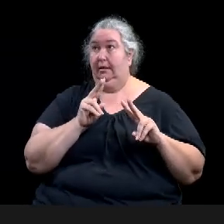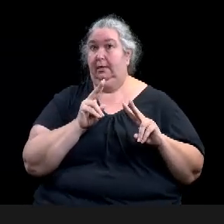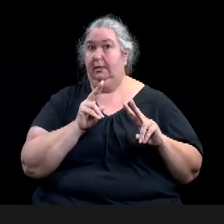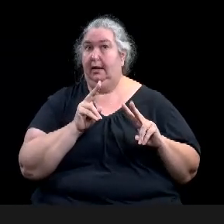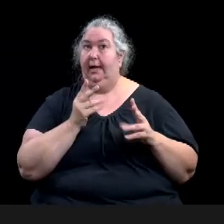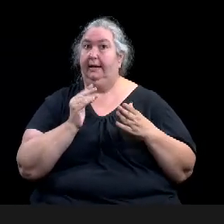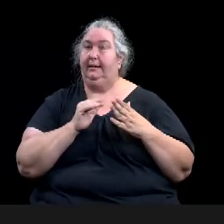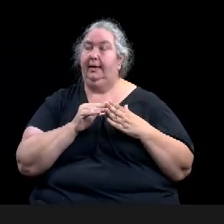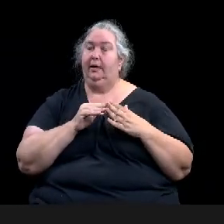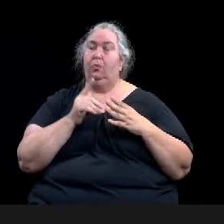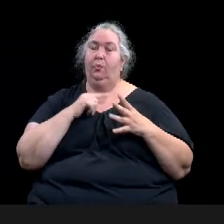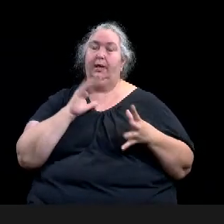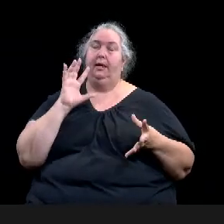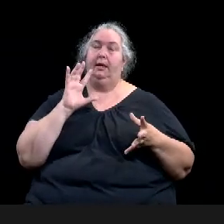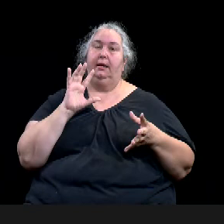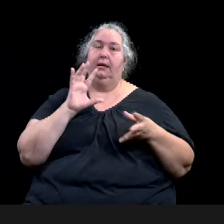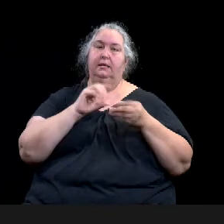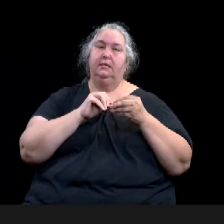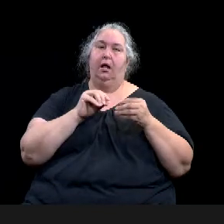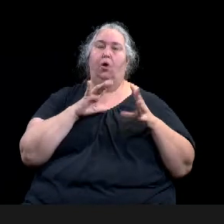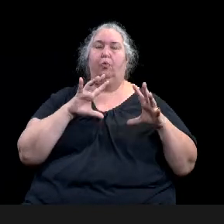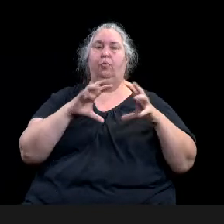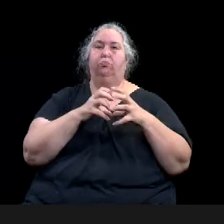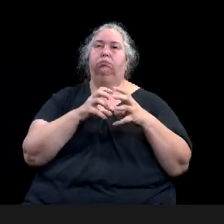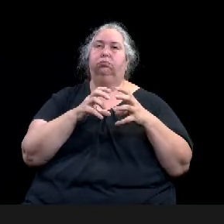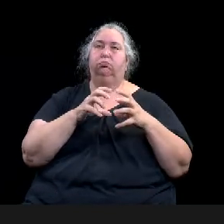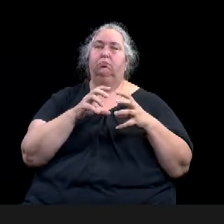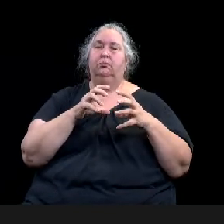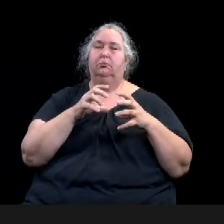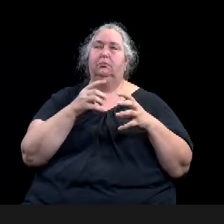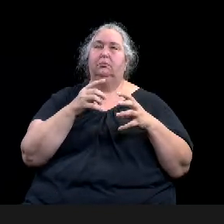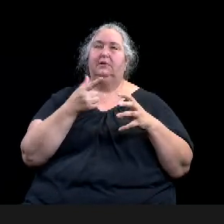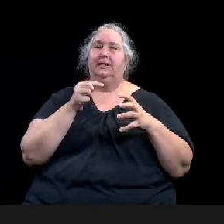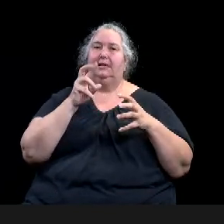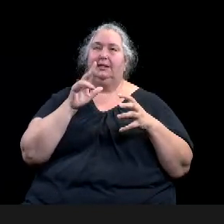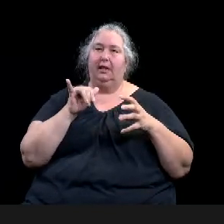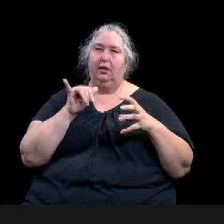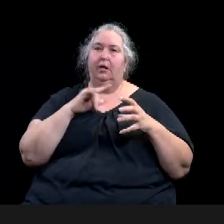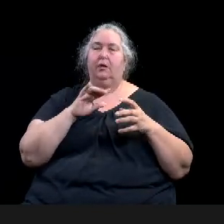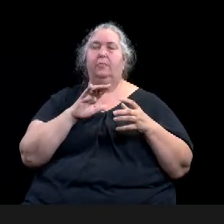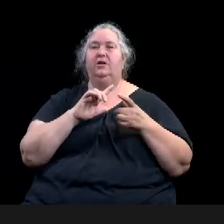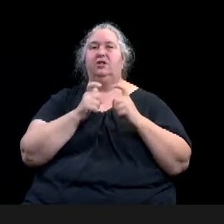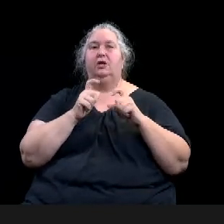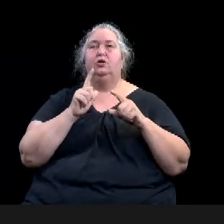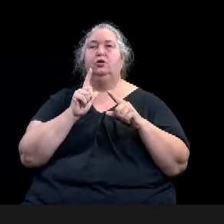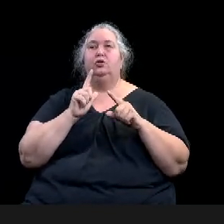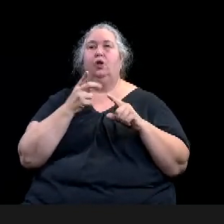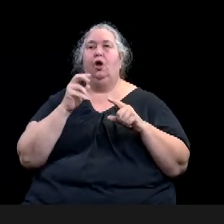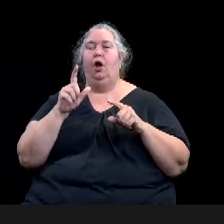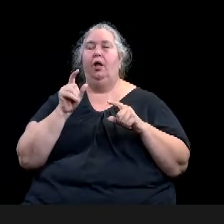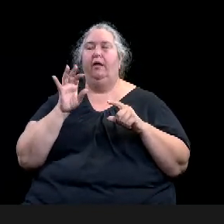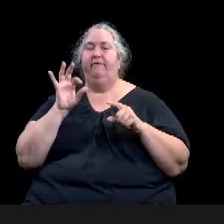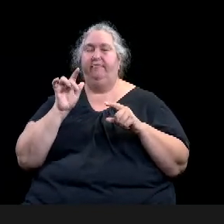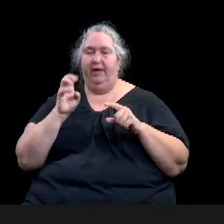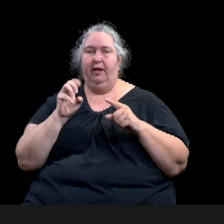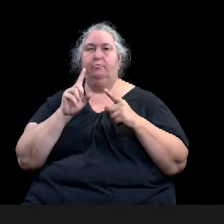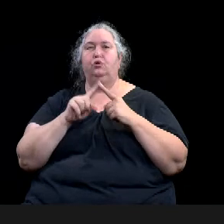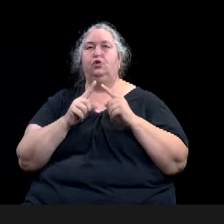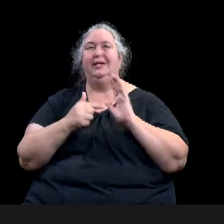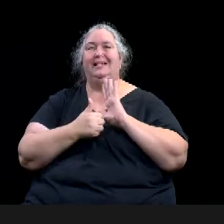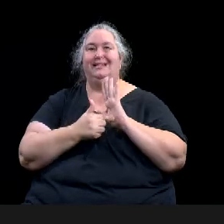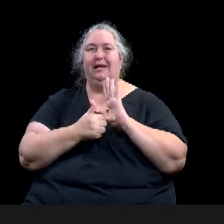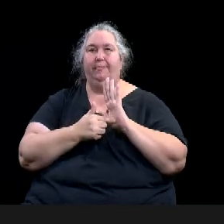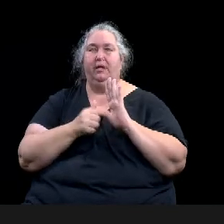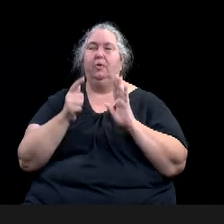reconfigured that. We are recommending the changeover of the Knox banquet